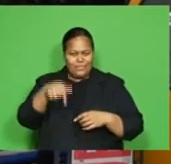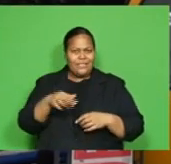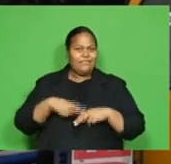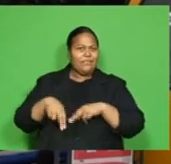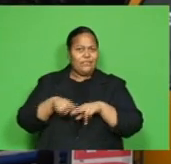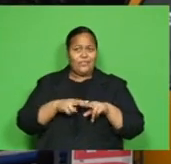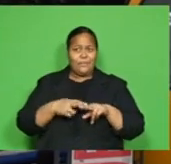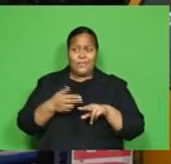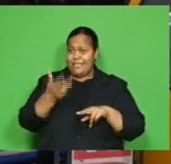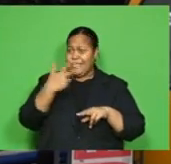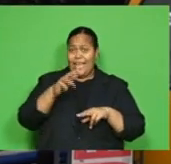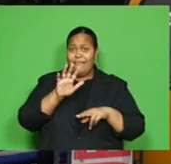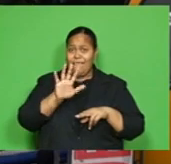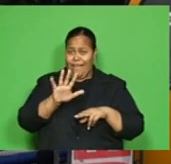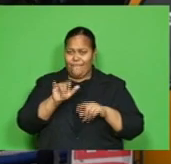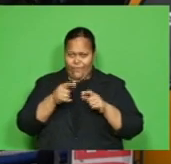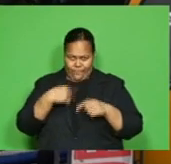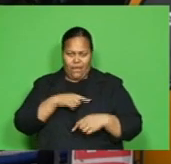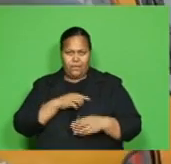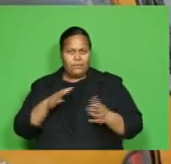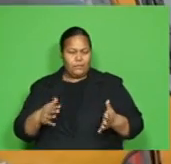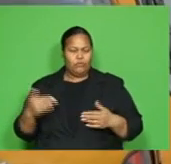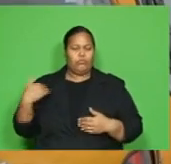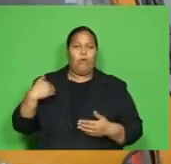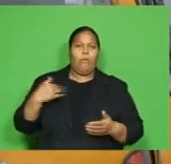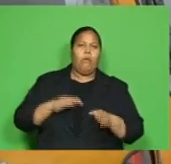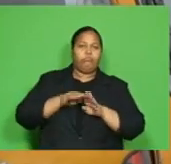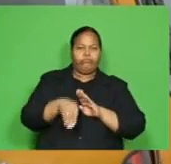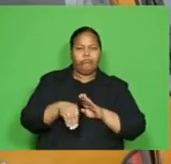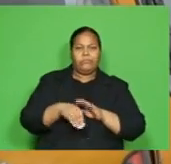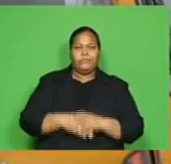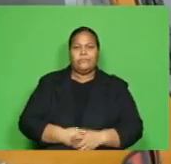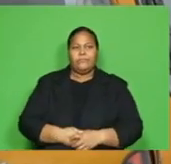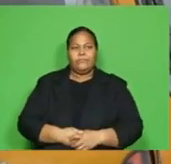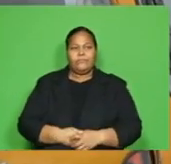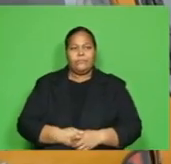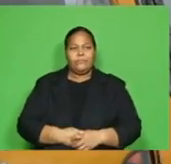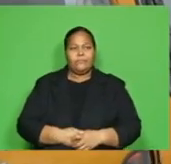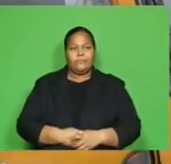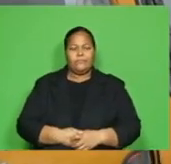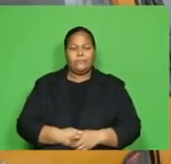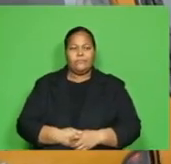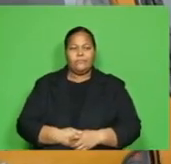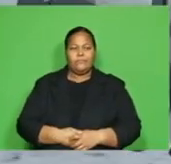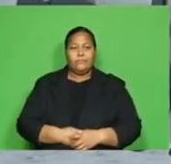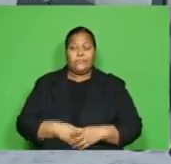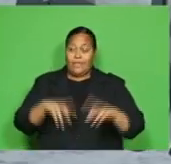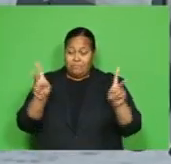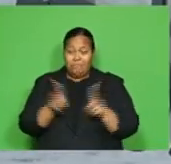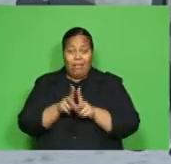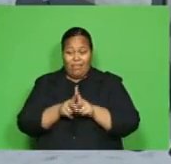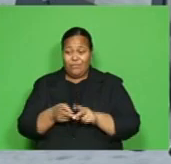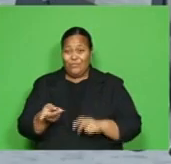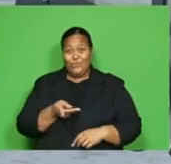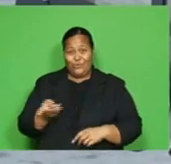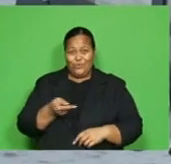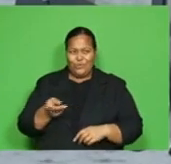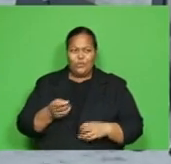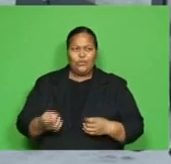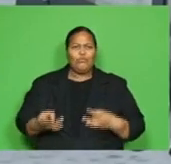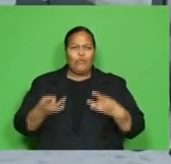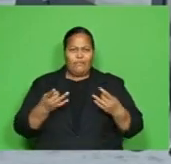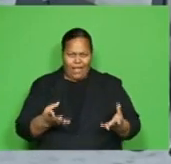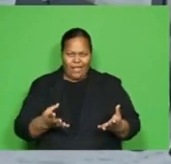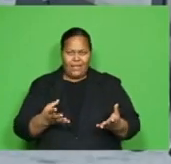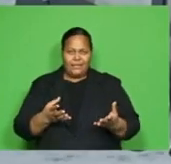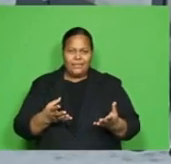of ours was a massive impact. Life Flight Fiji, who works closely with Joyce Aviation Group, was also providing insights